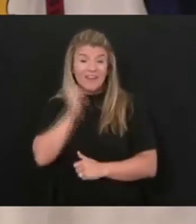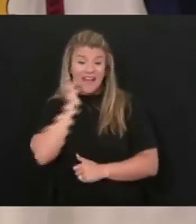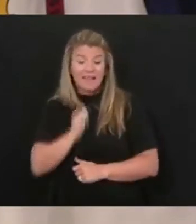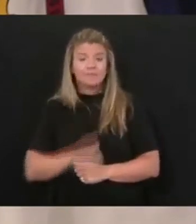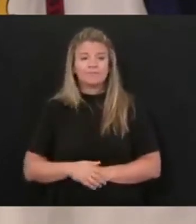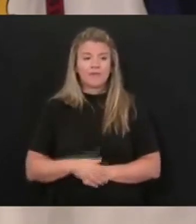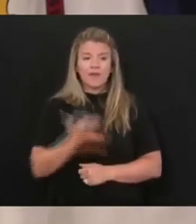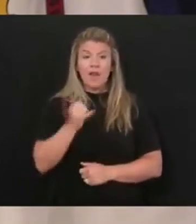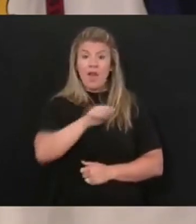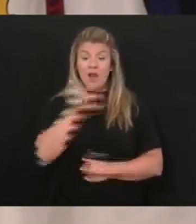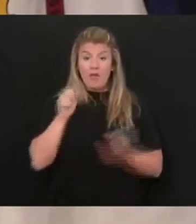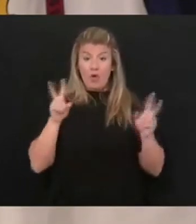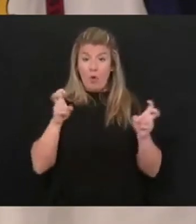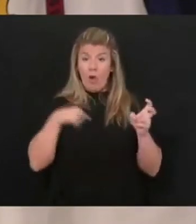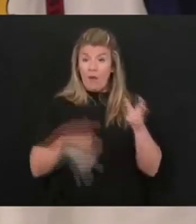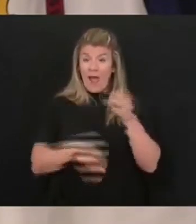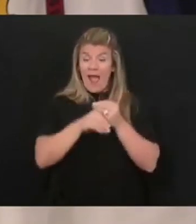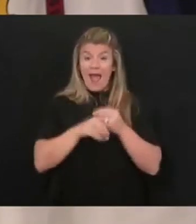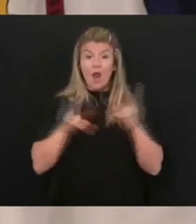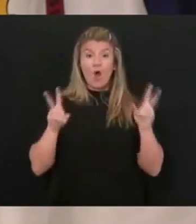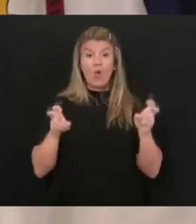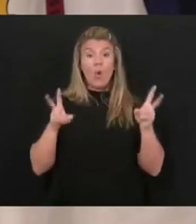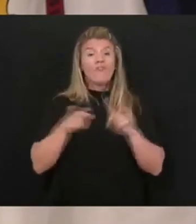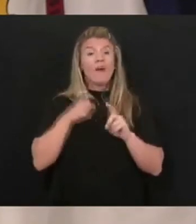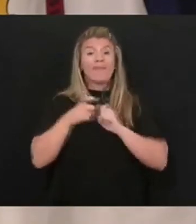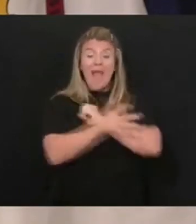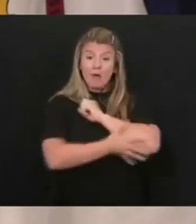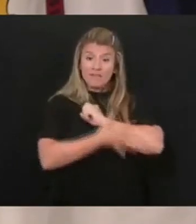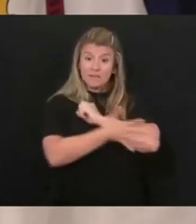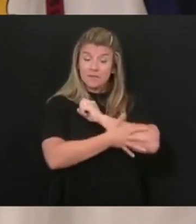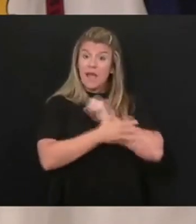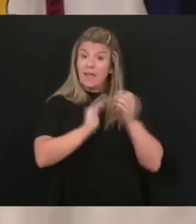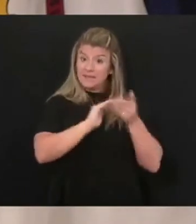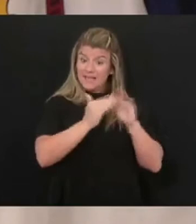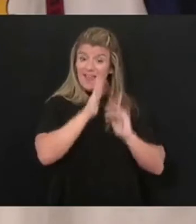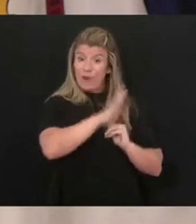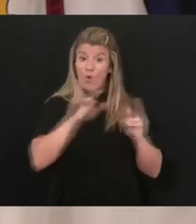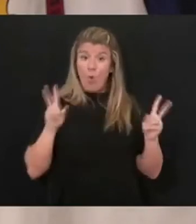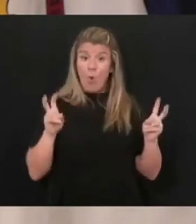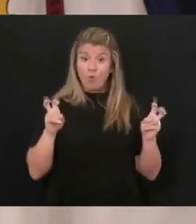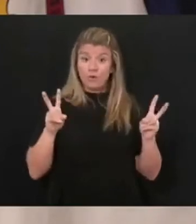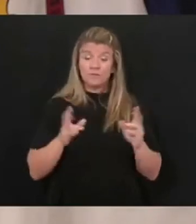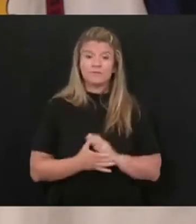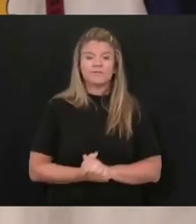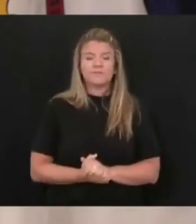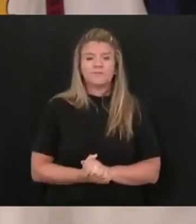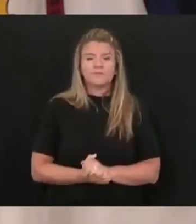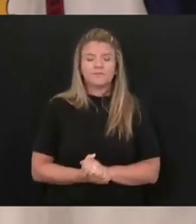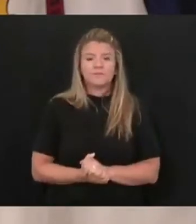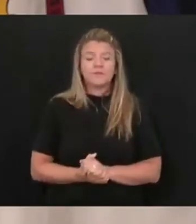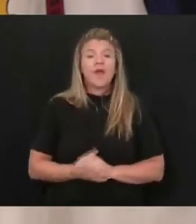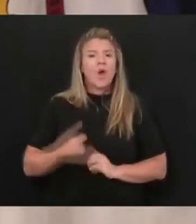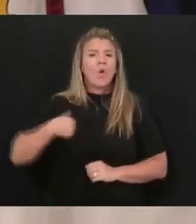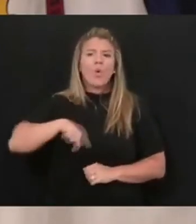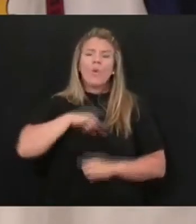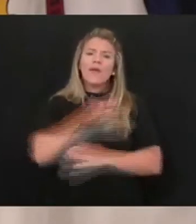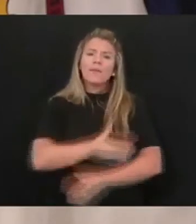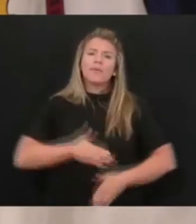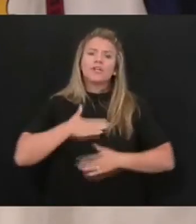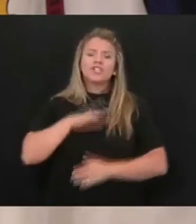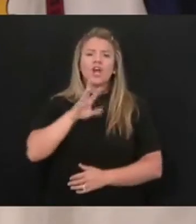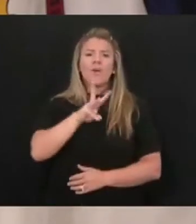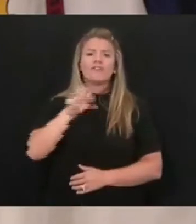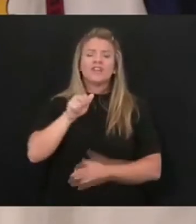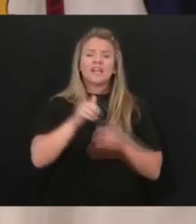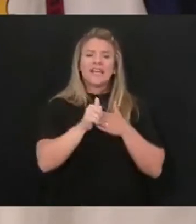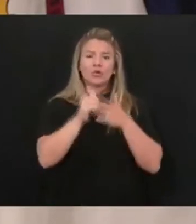quote, and I'll read you a quote that came from the counties and the cities and everything. It says, We appreciate West Virginia's